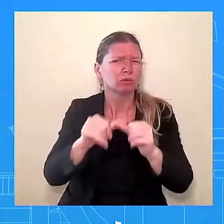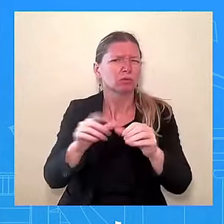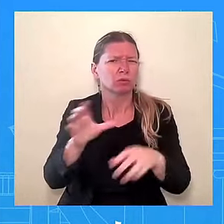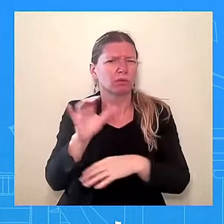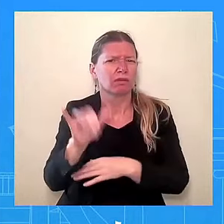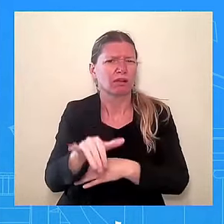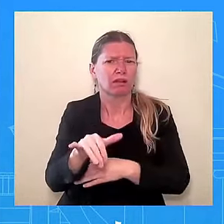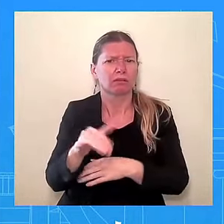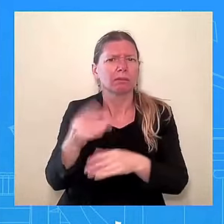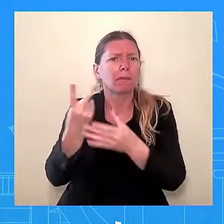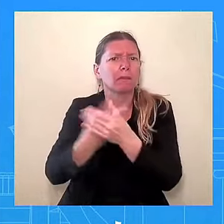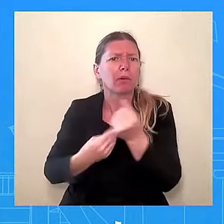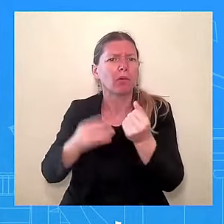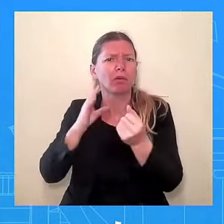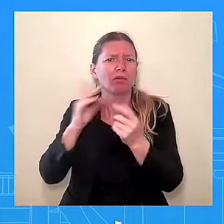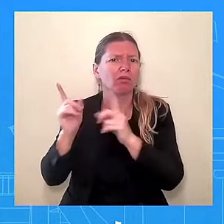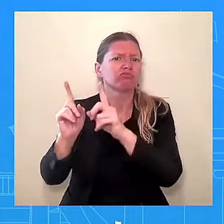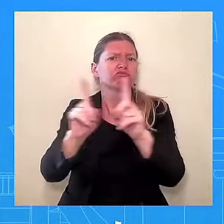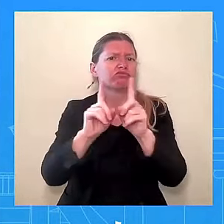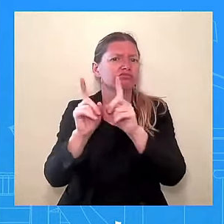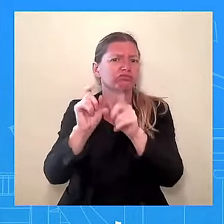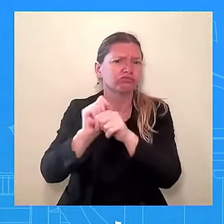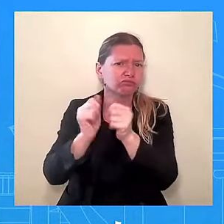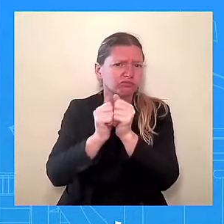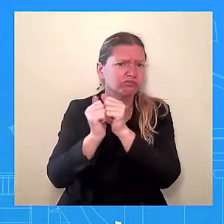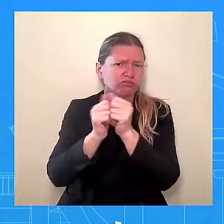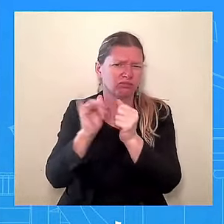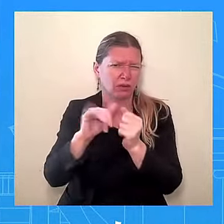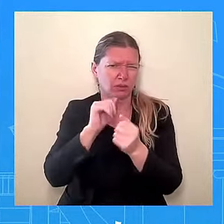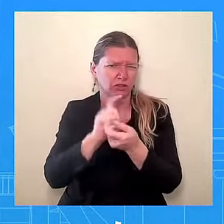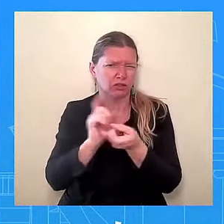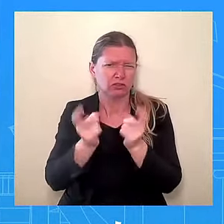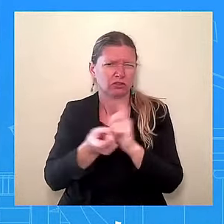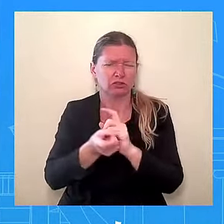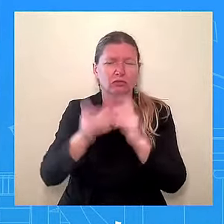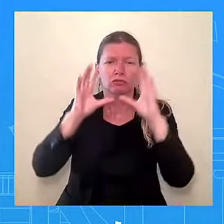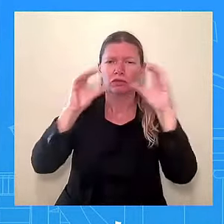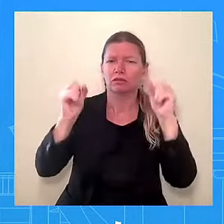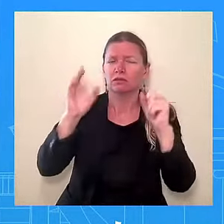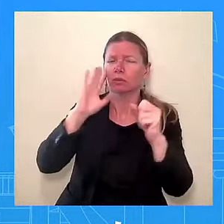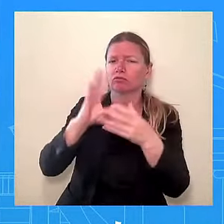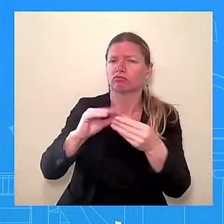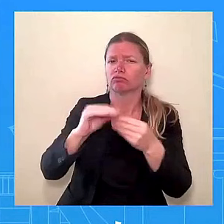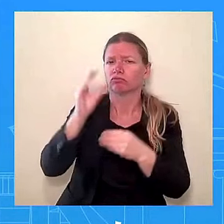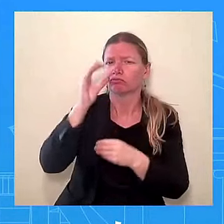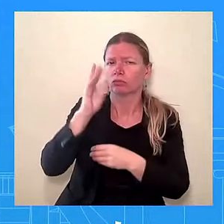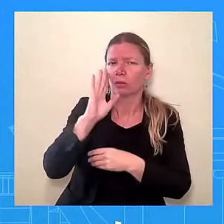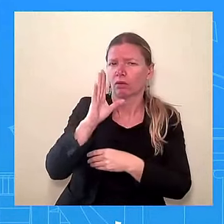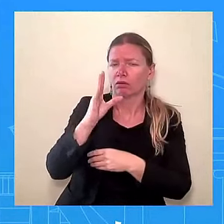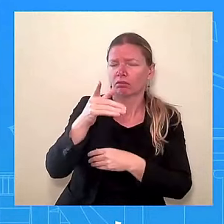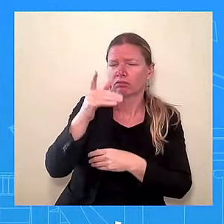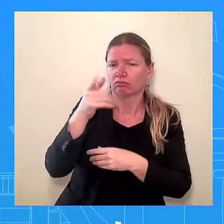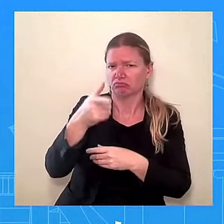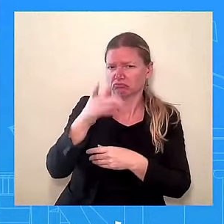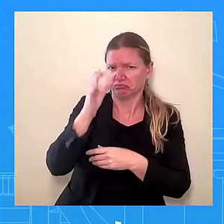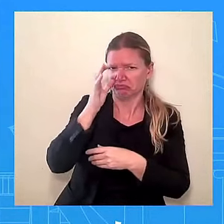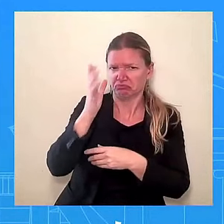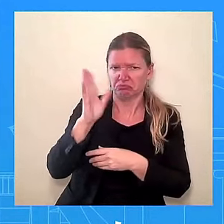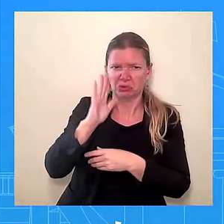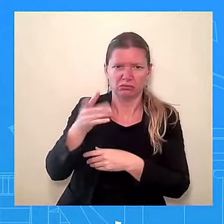You will hear from the president. He wants to be out there. He believes there's still a lot of work to get done in the next six months. He wants to lay out